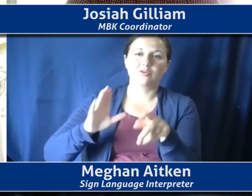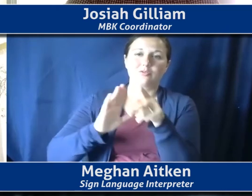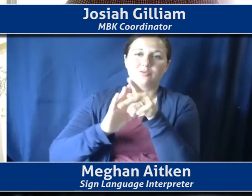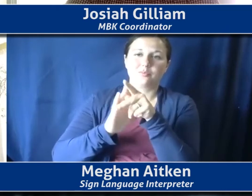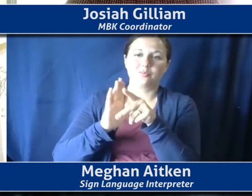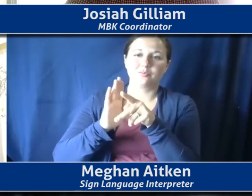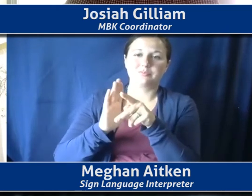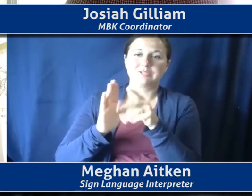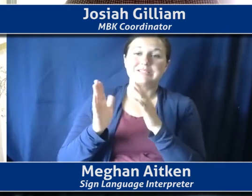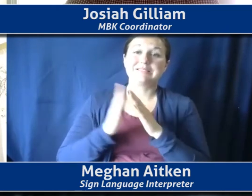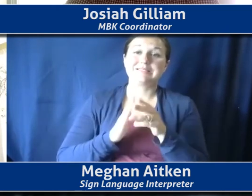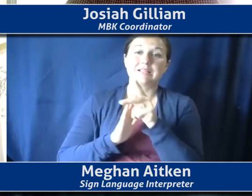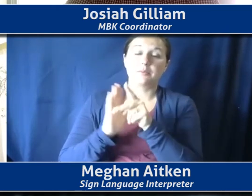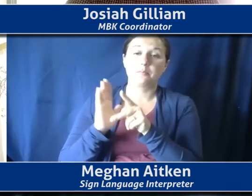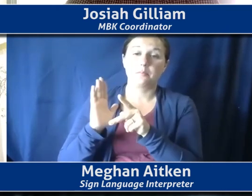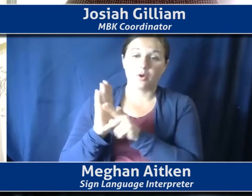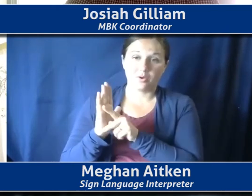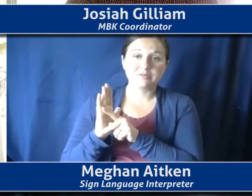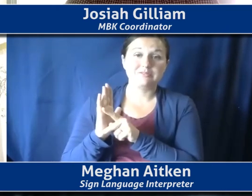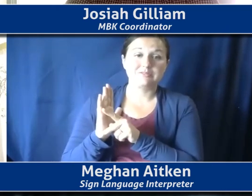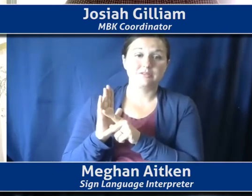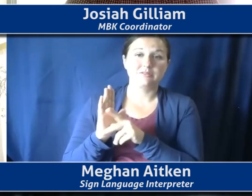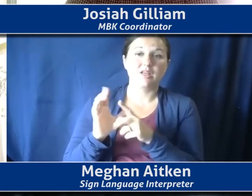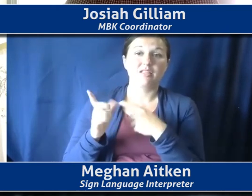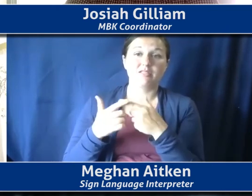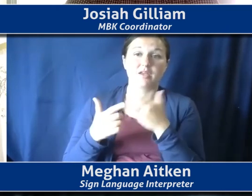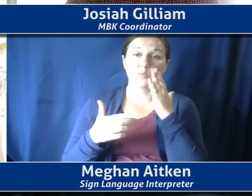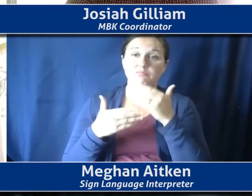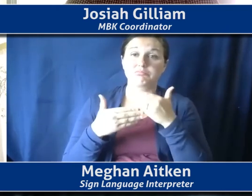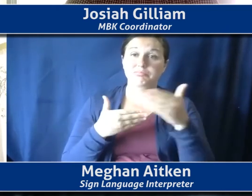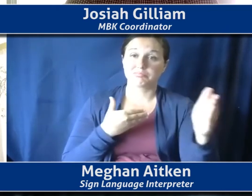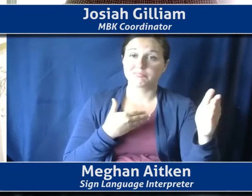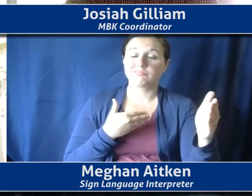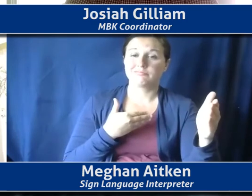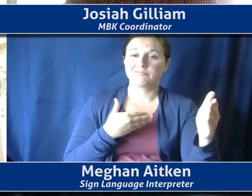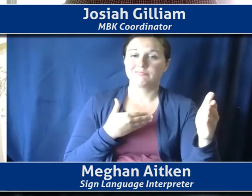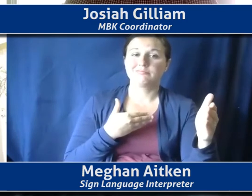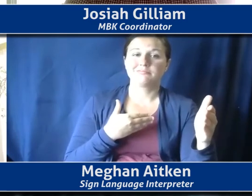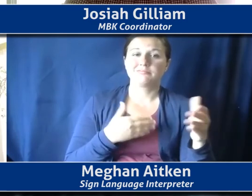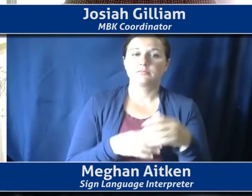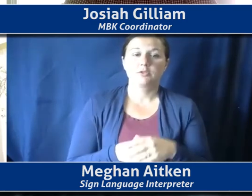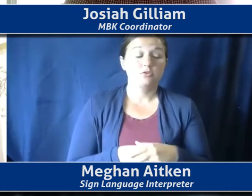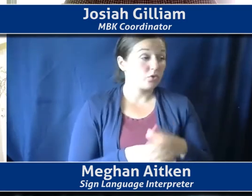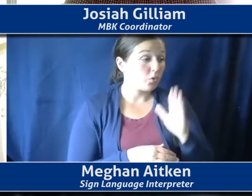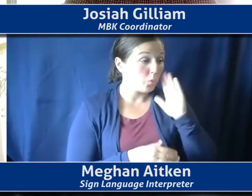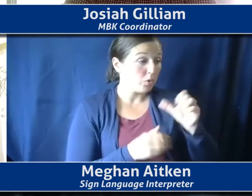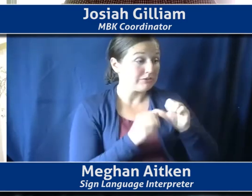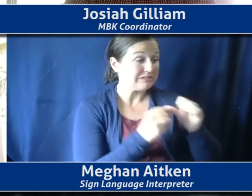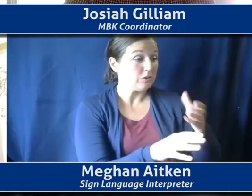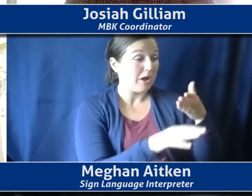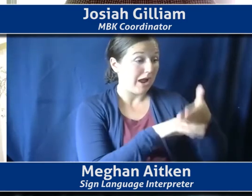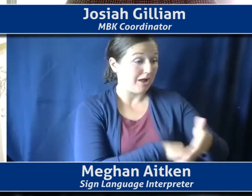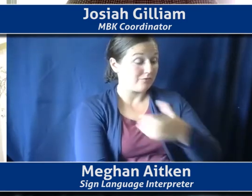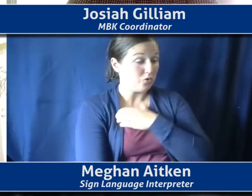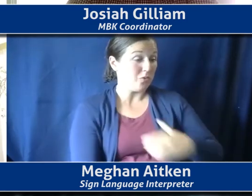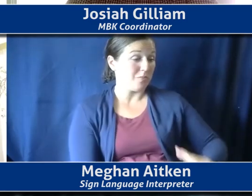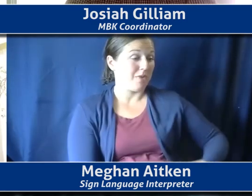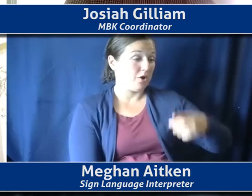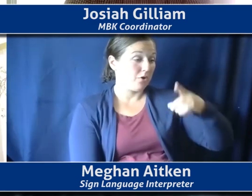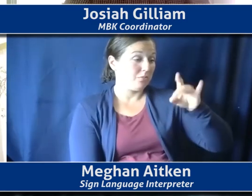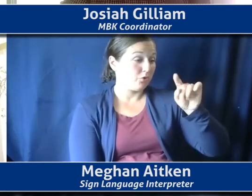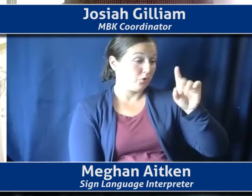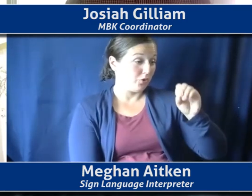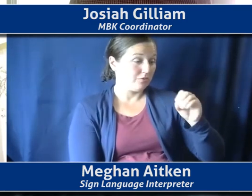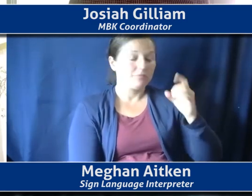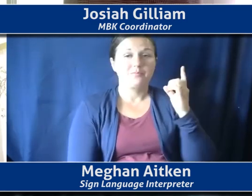it, it could last beyond the, this is current administration and it's just something that the city of Pittsburgh does from there. Okay. Wonderful. Um, and